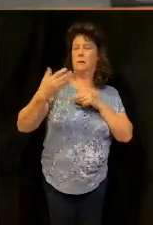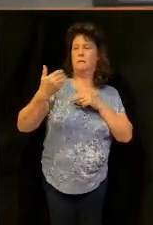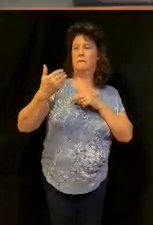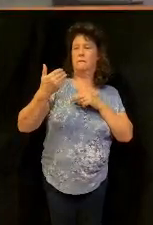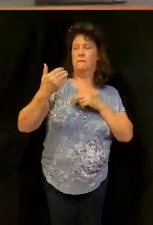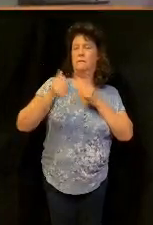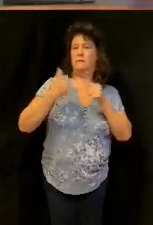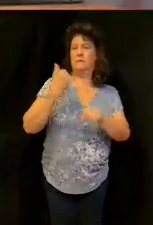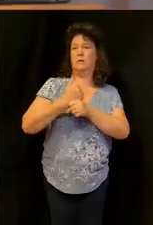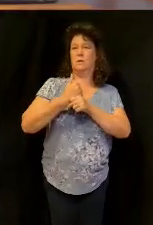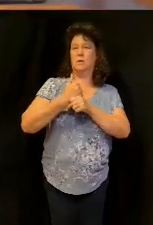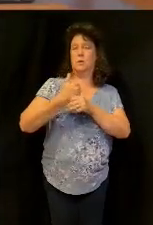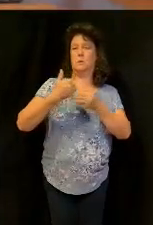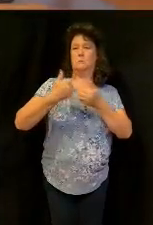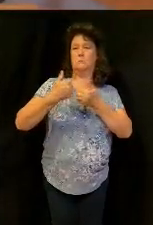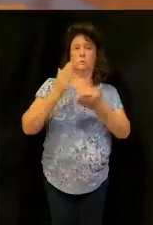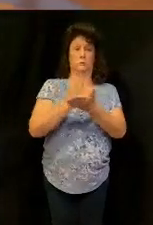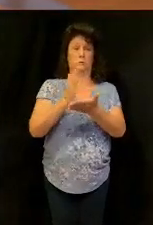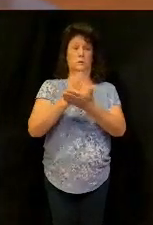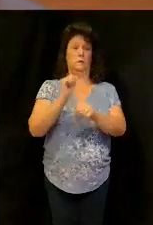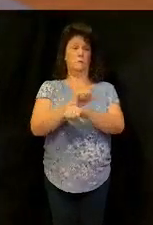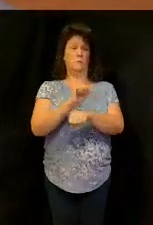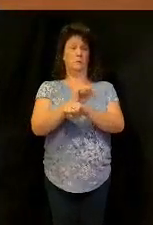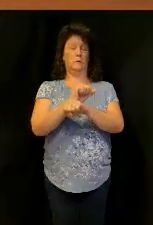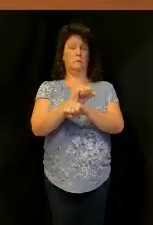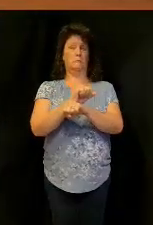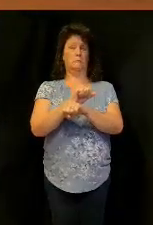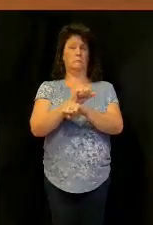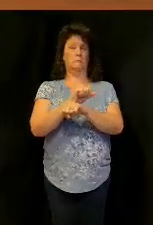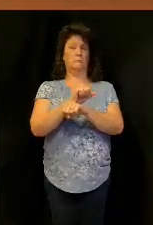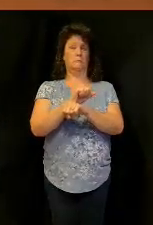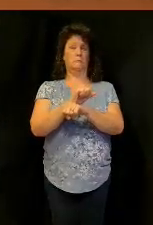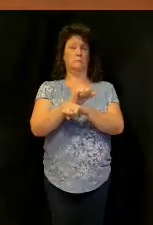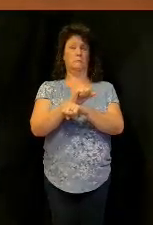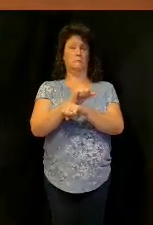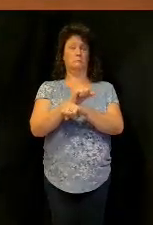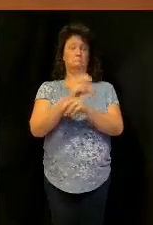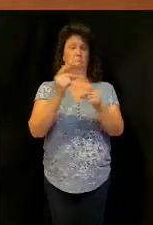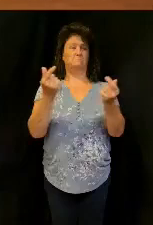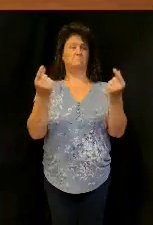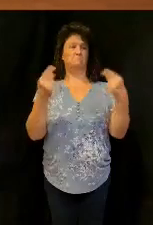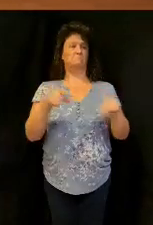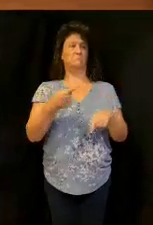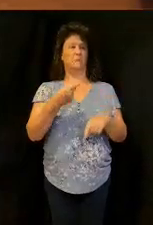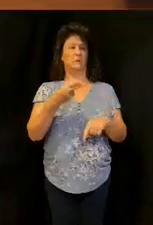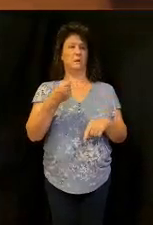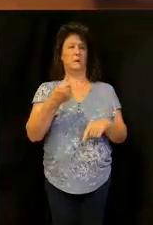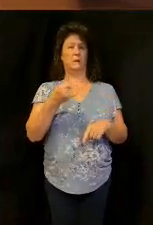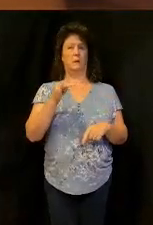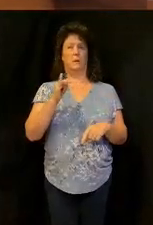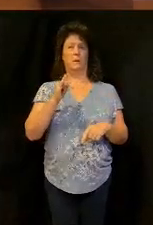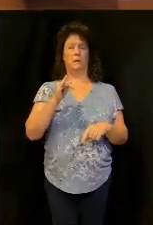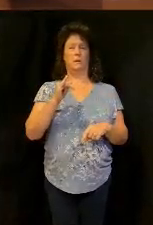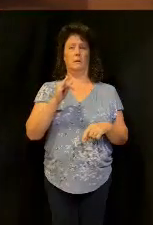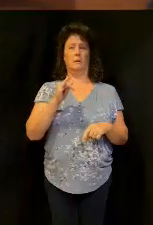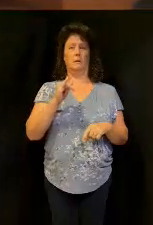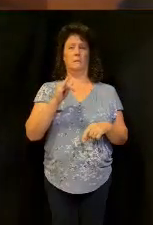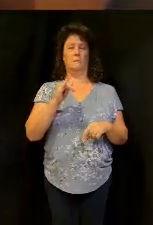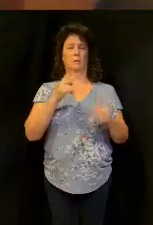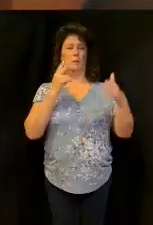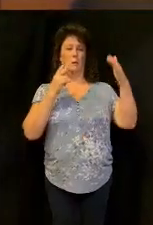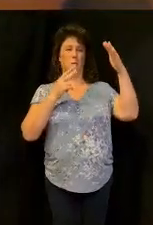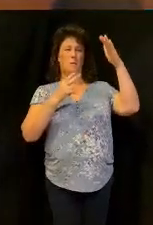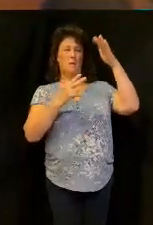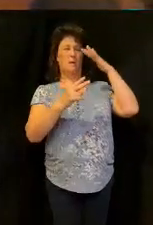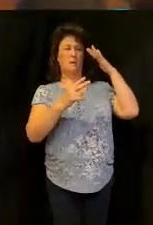sabbatical from it, from building, and all of a sudden now, Haggai now begins to prophesy to stir the people of God